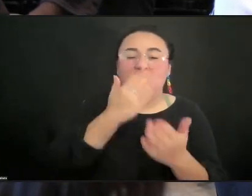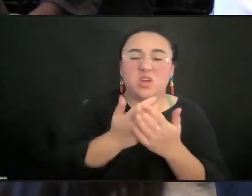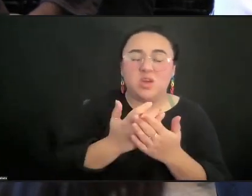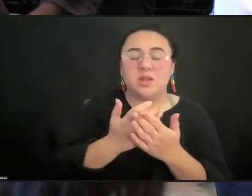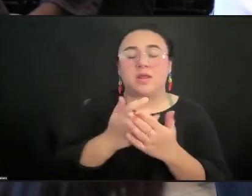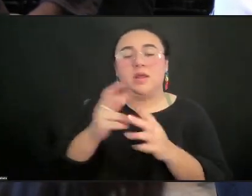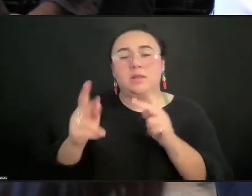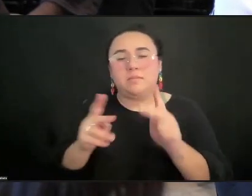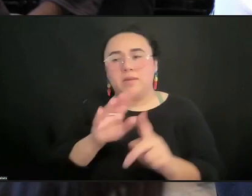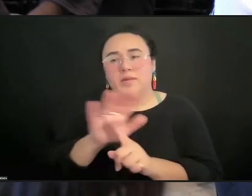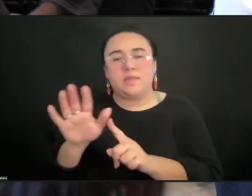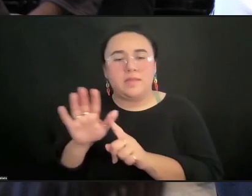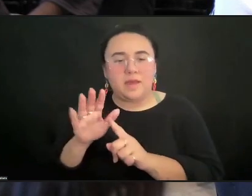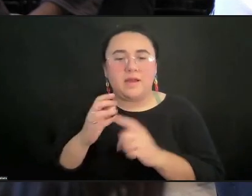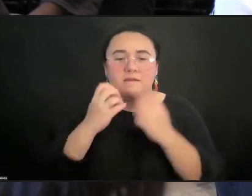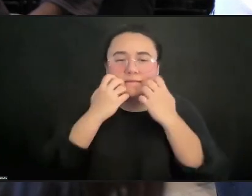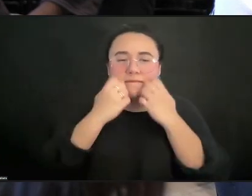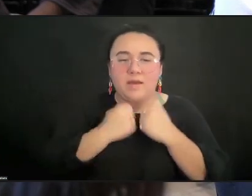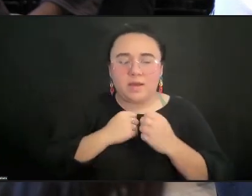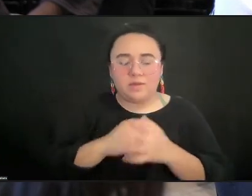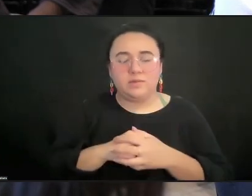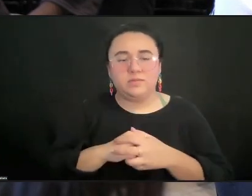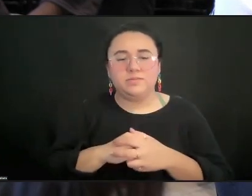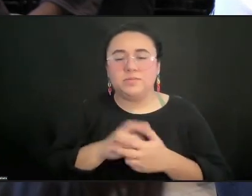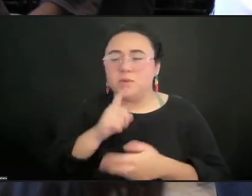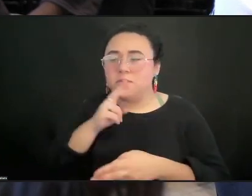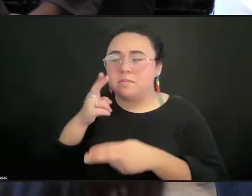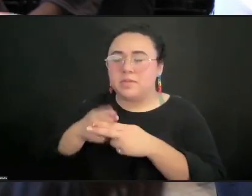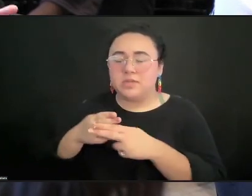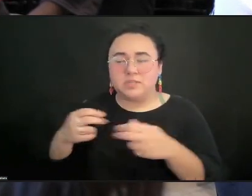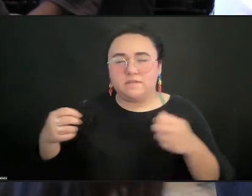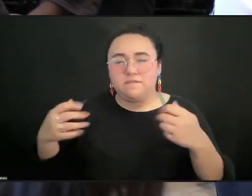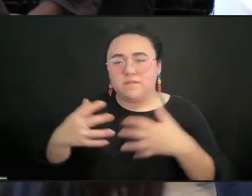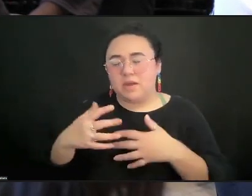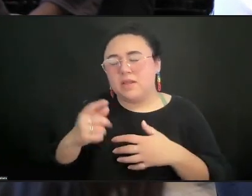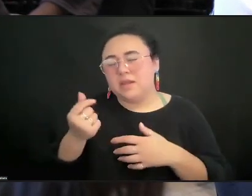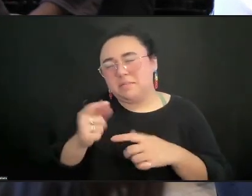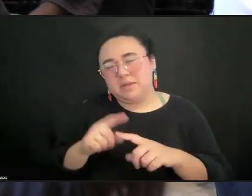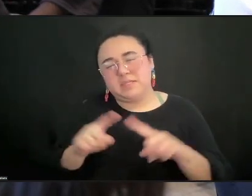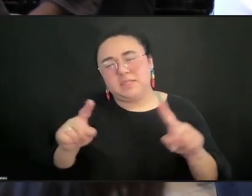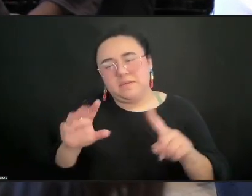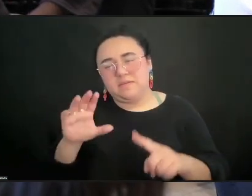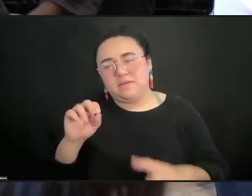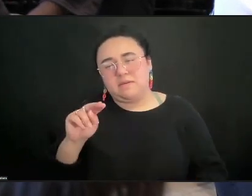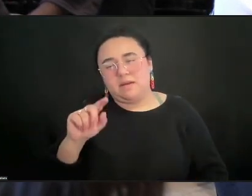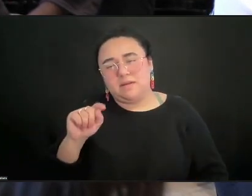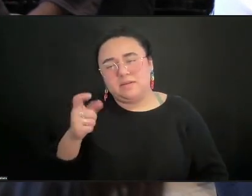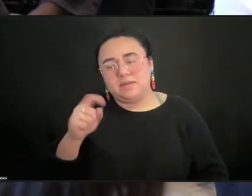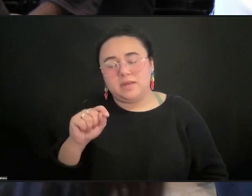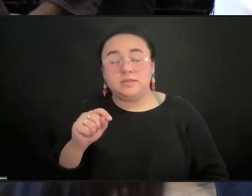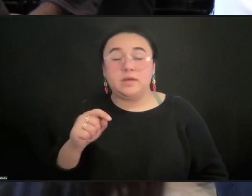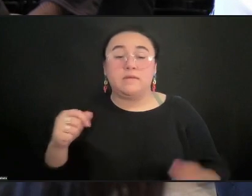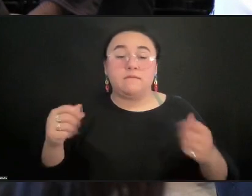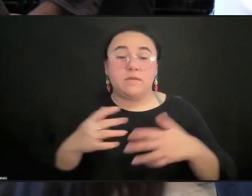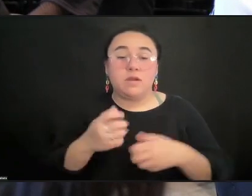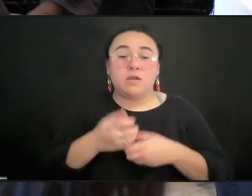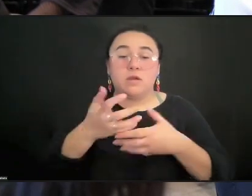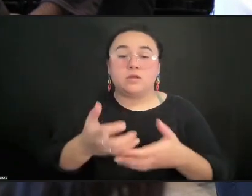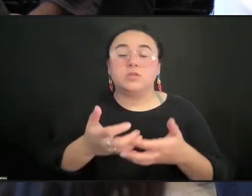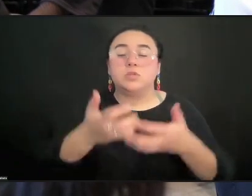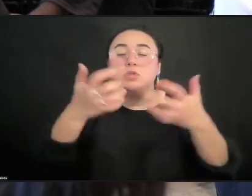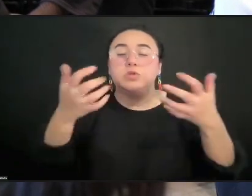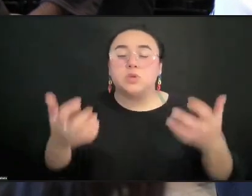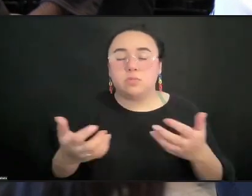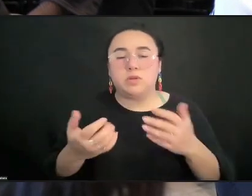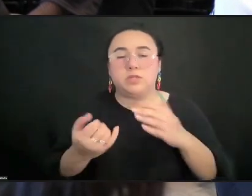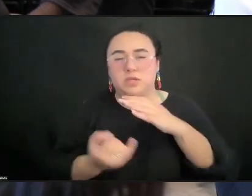you mentioned fear, but in a slightly different context. But fear drives so much isolation and separatism that in this moment of crisis